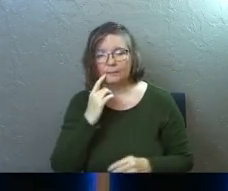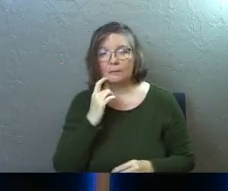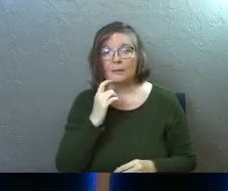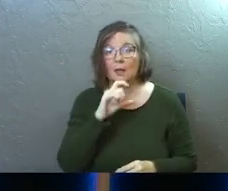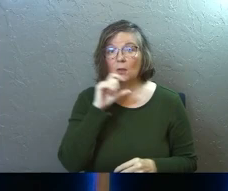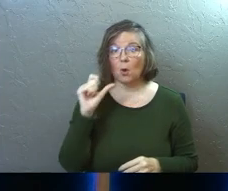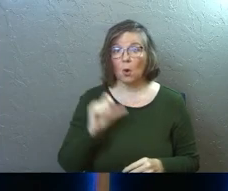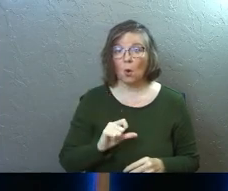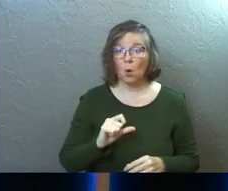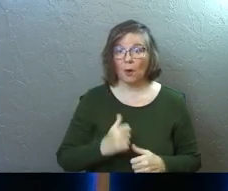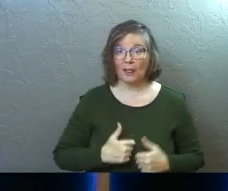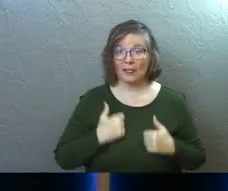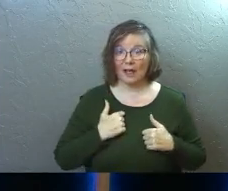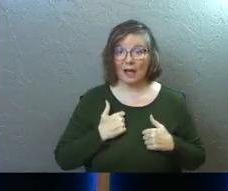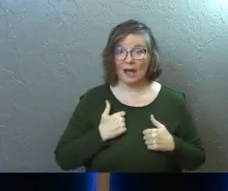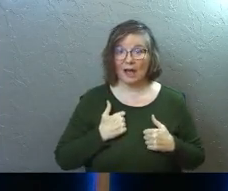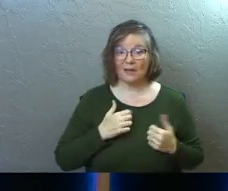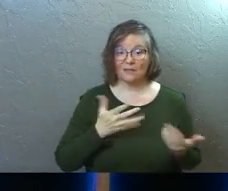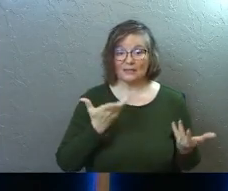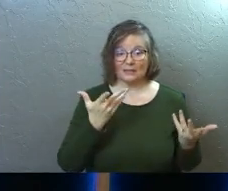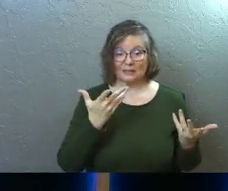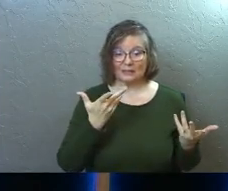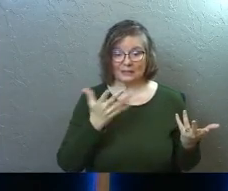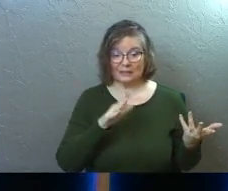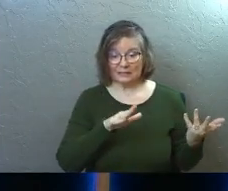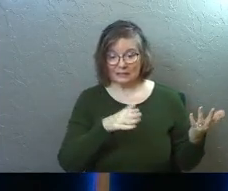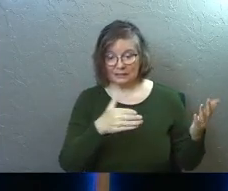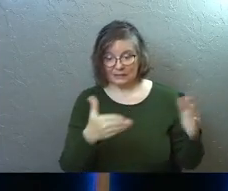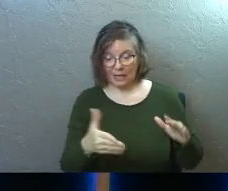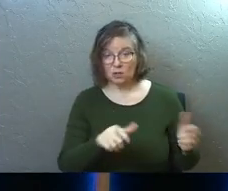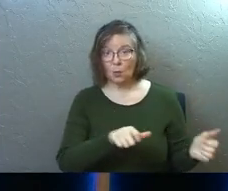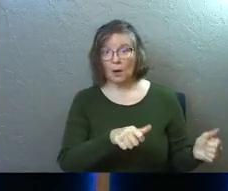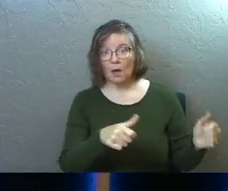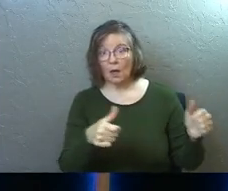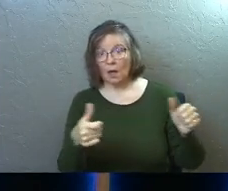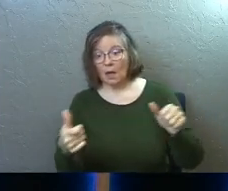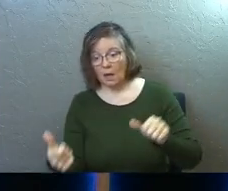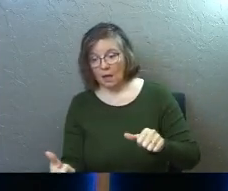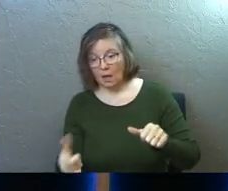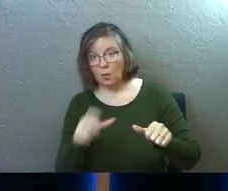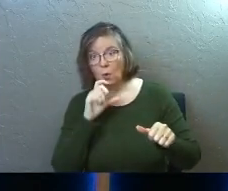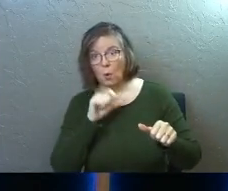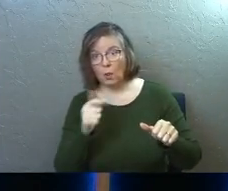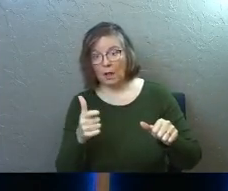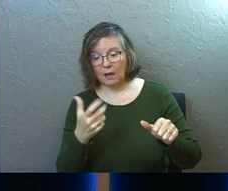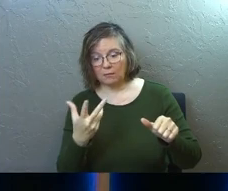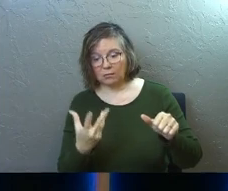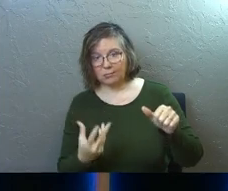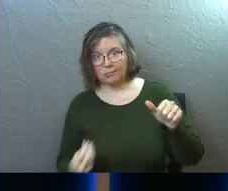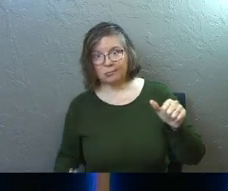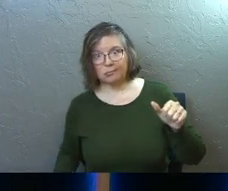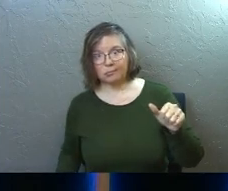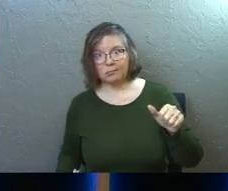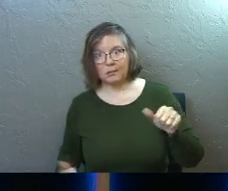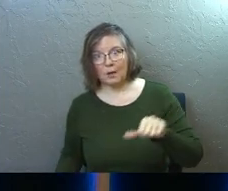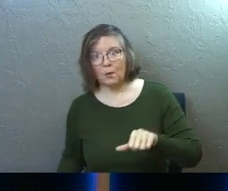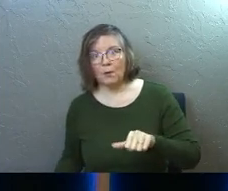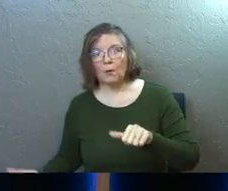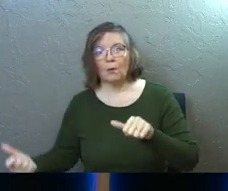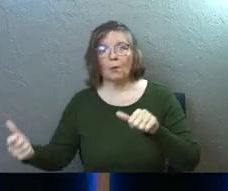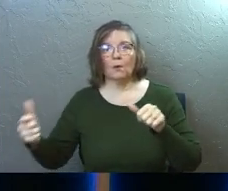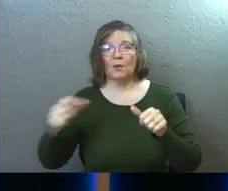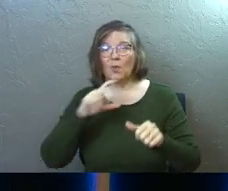your old life died and it went under the water and it was nailed to the cross of Jesus Christ, all your old agendas and your old